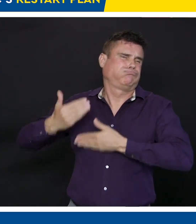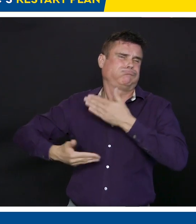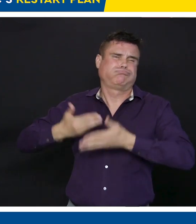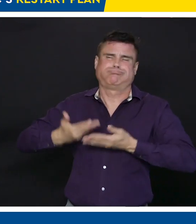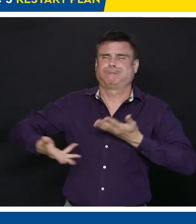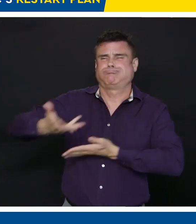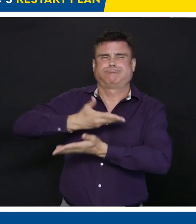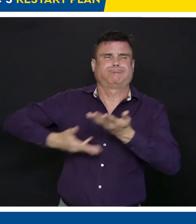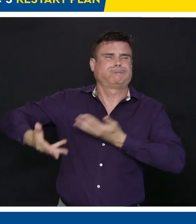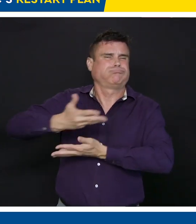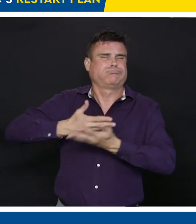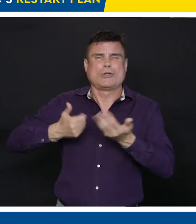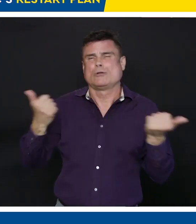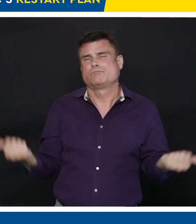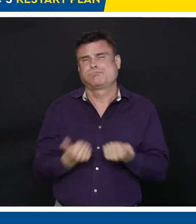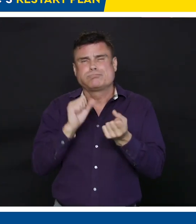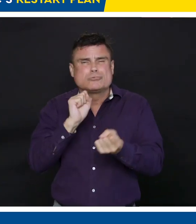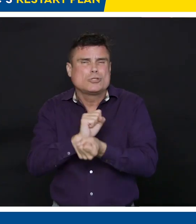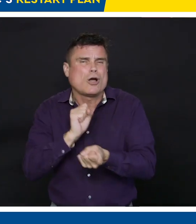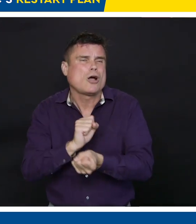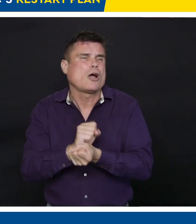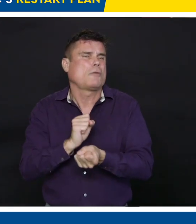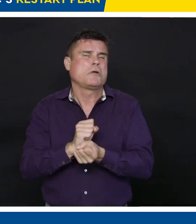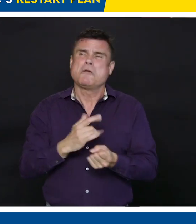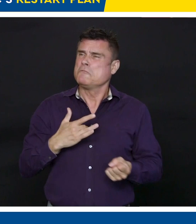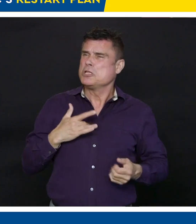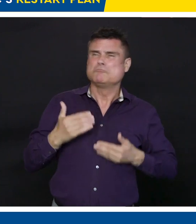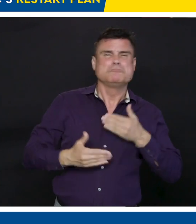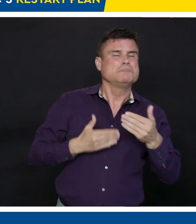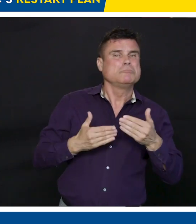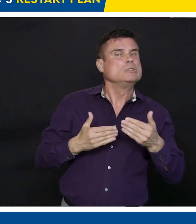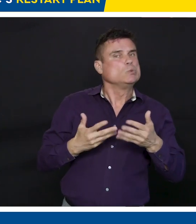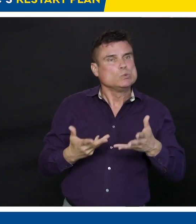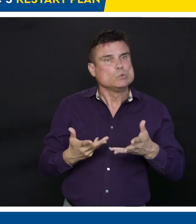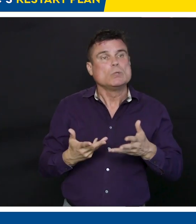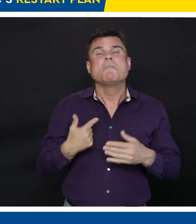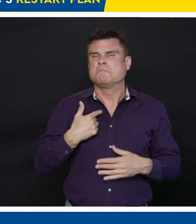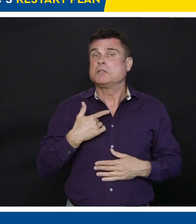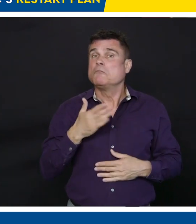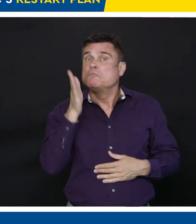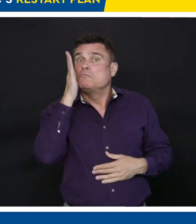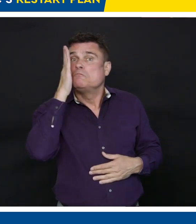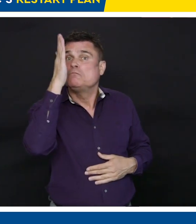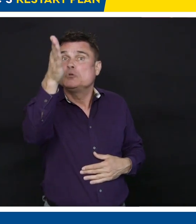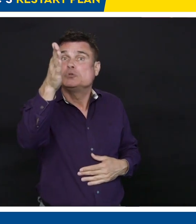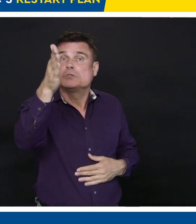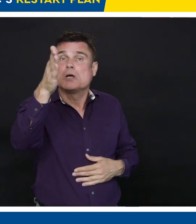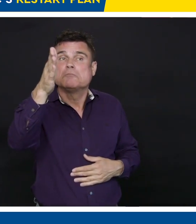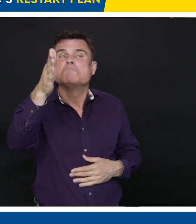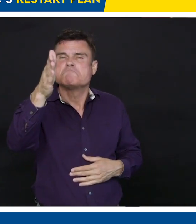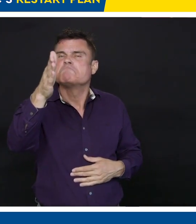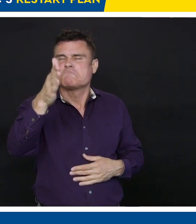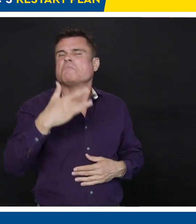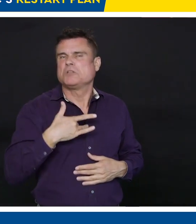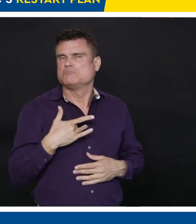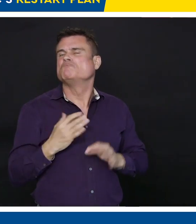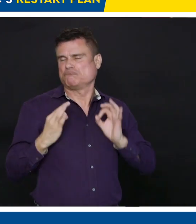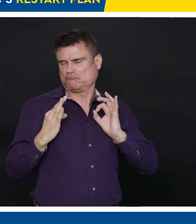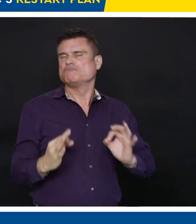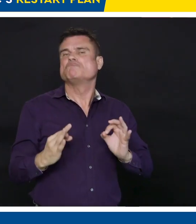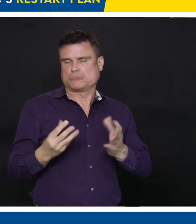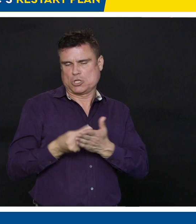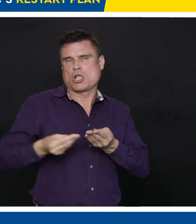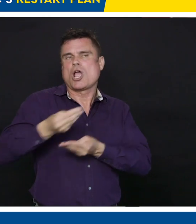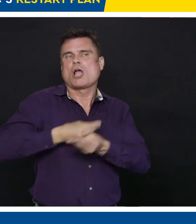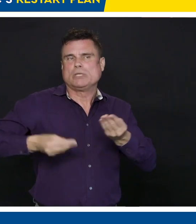solid, but we need to make sure that future is focused on public health and ensuring that workplaces are safe for workers, they're safe for